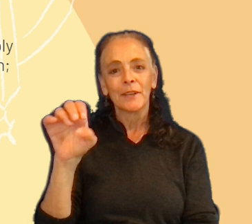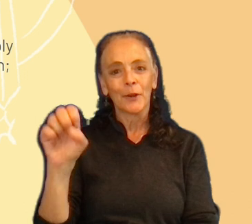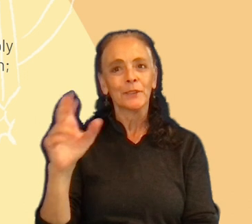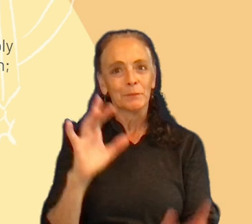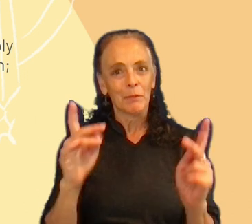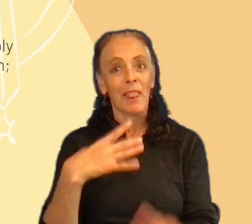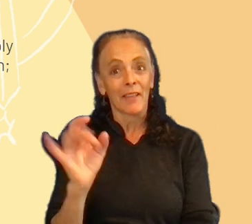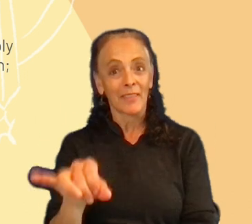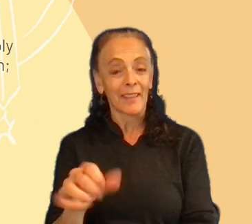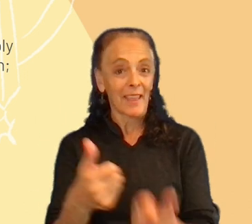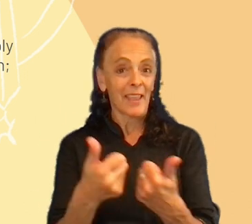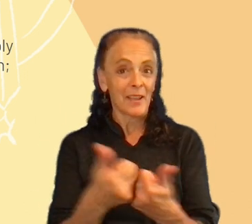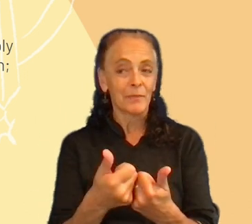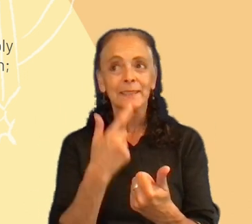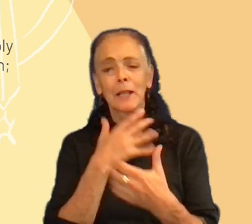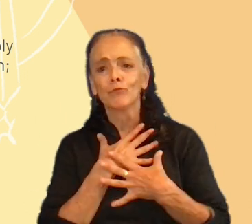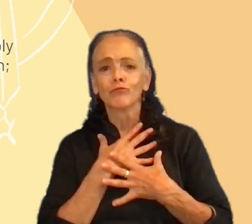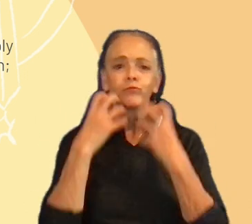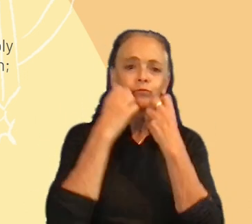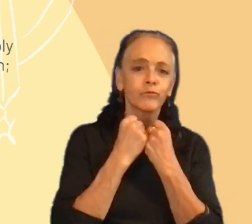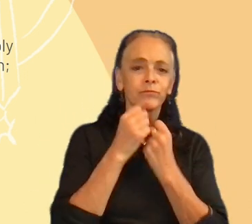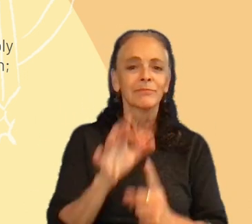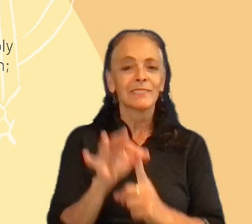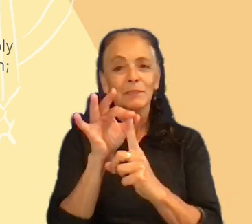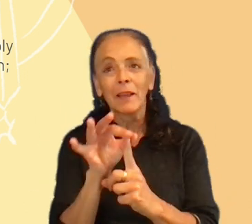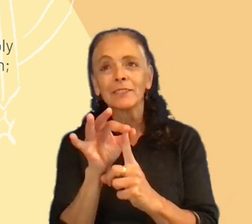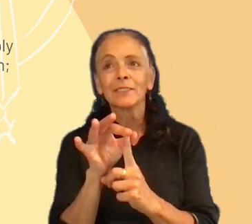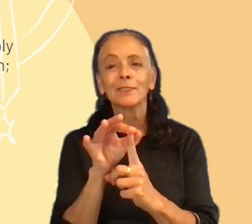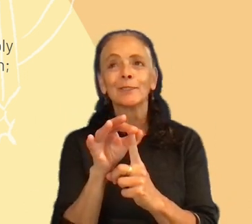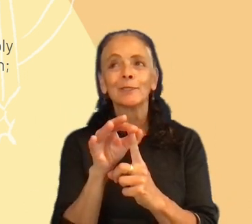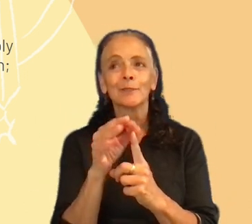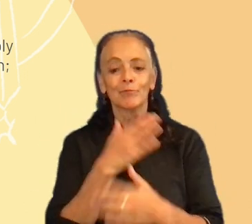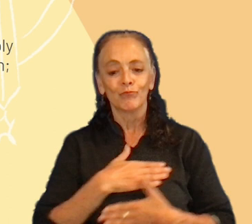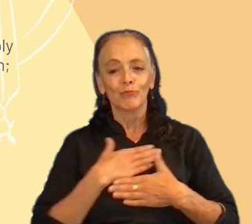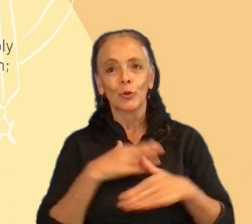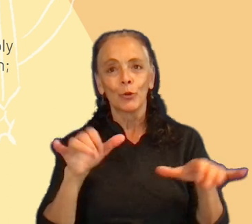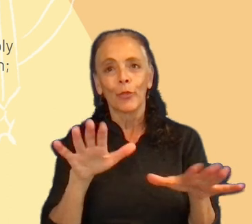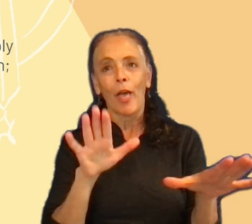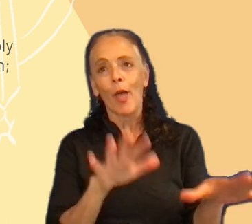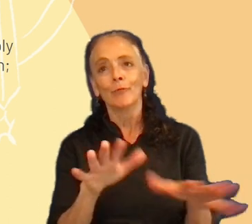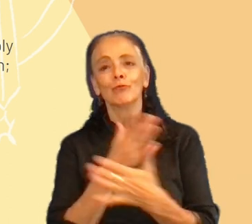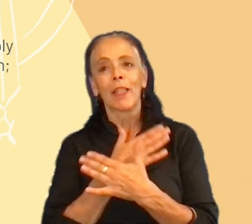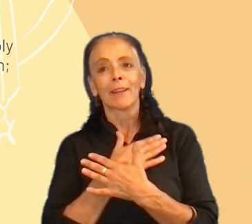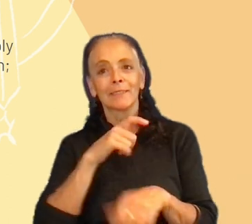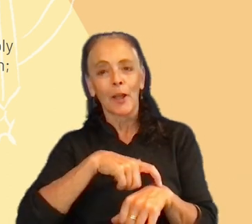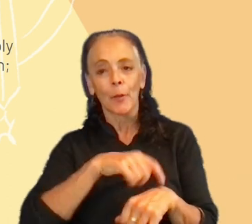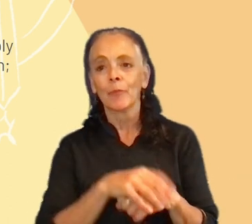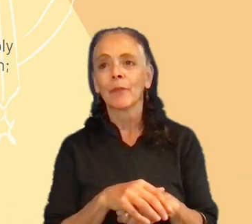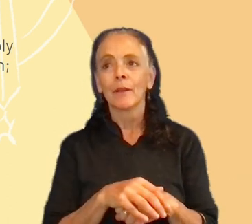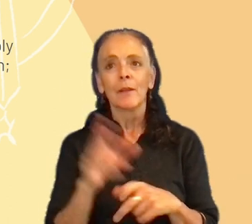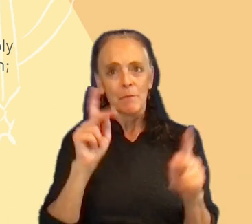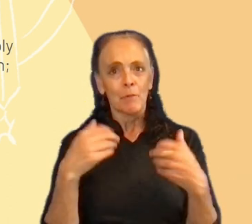to say that it's special for them. It's what they do in their relaxed time. So, they have strong